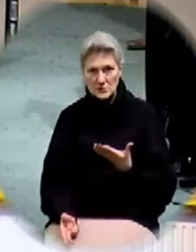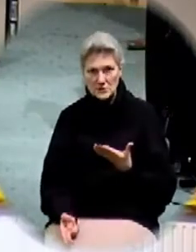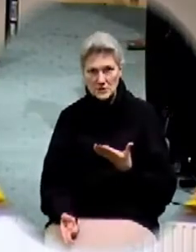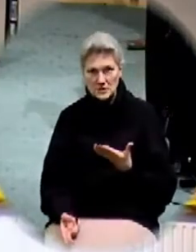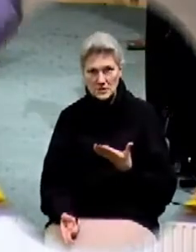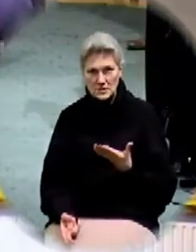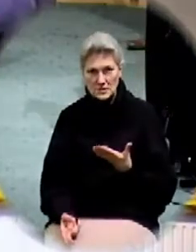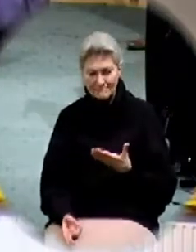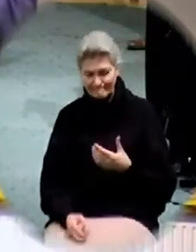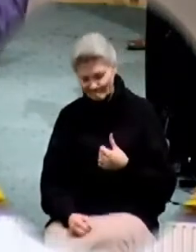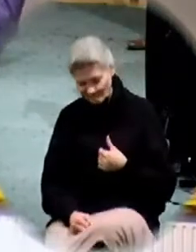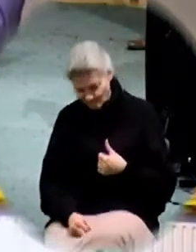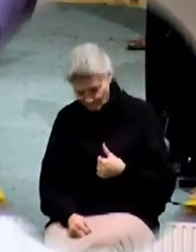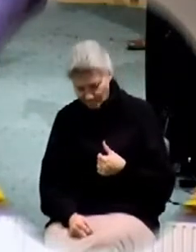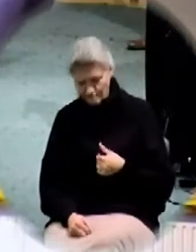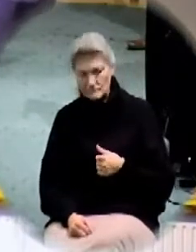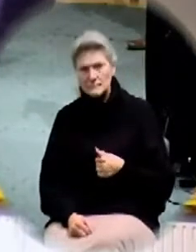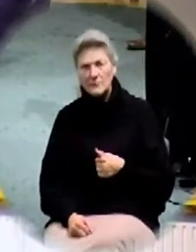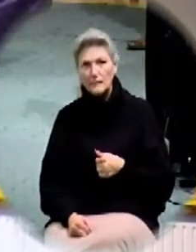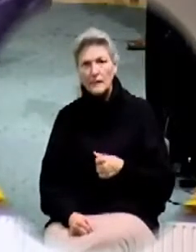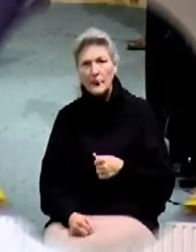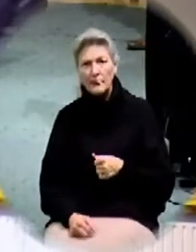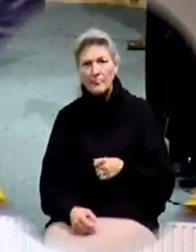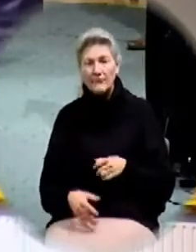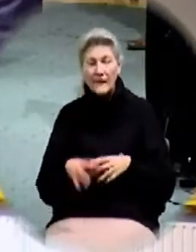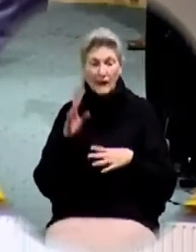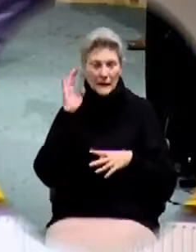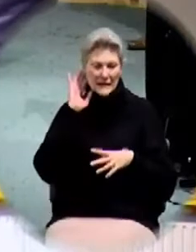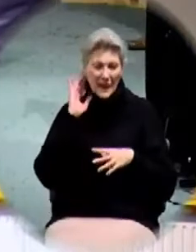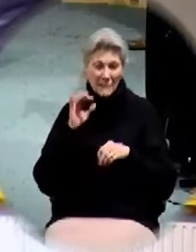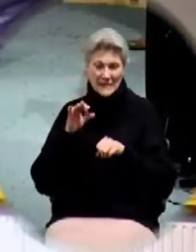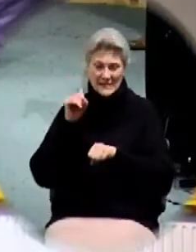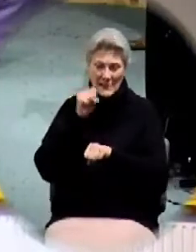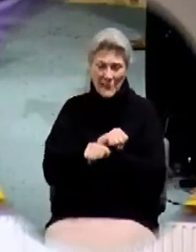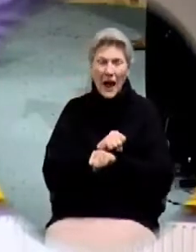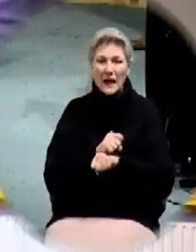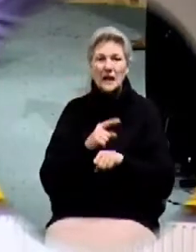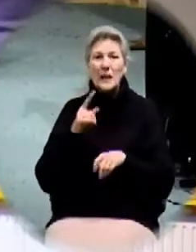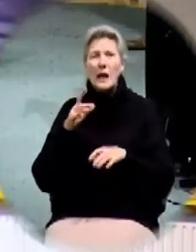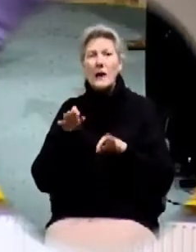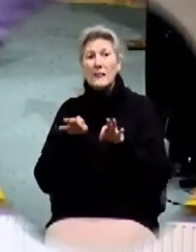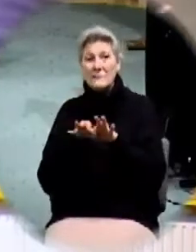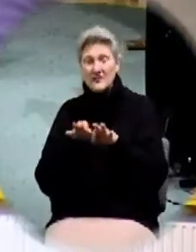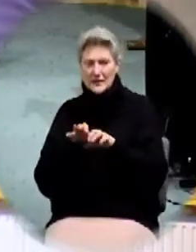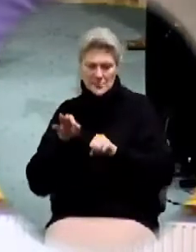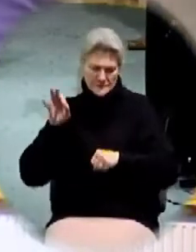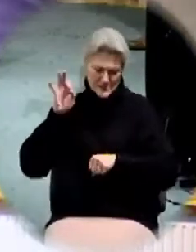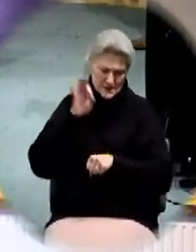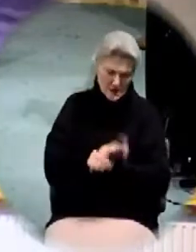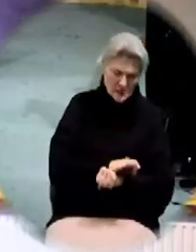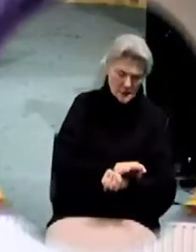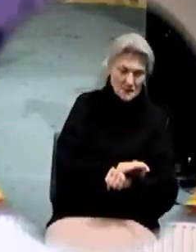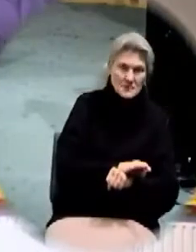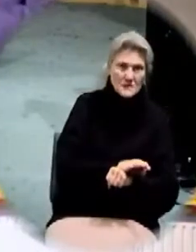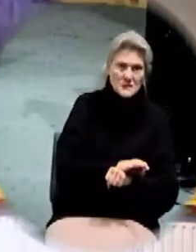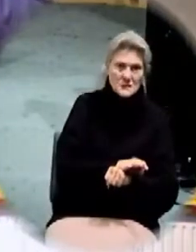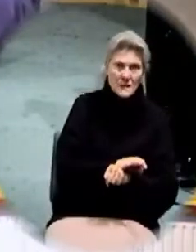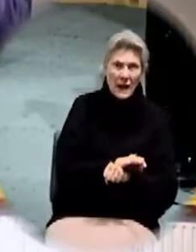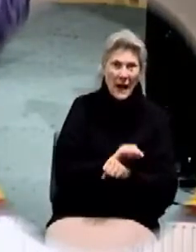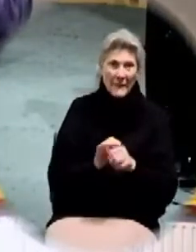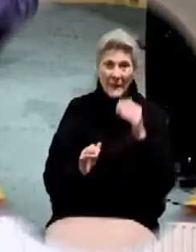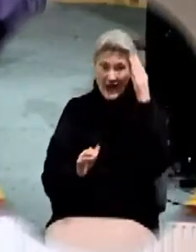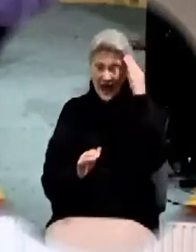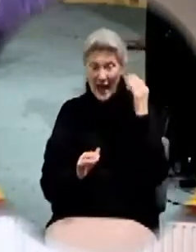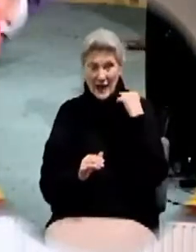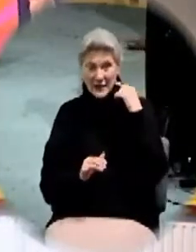of that is that God has taken us his people his